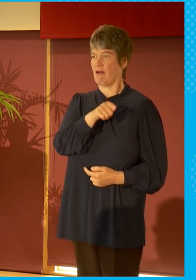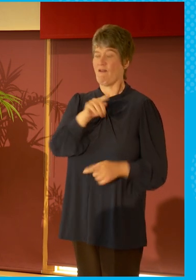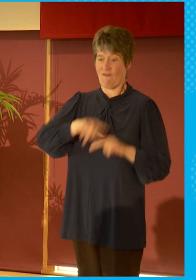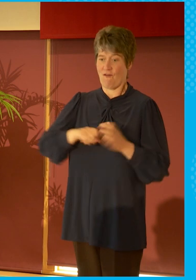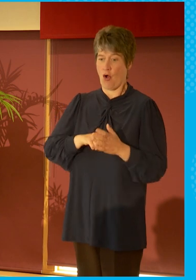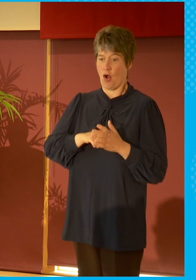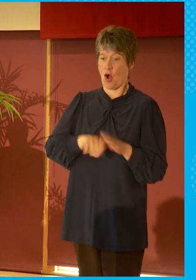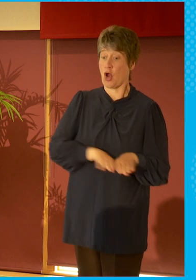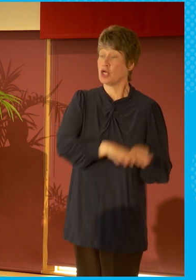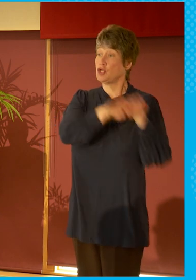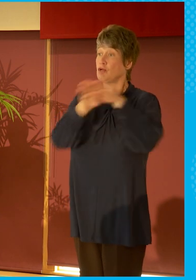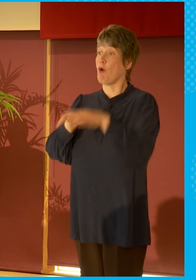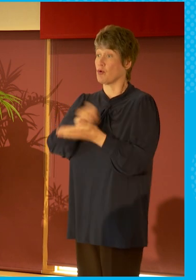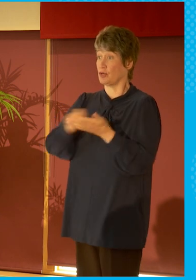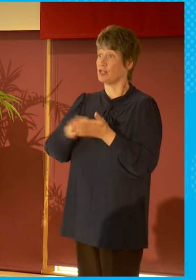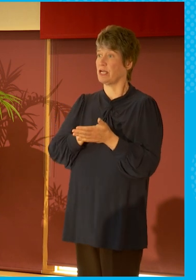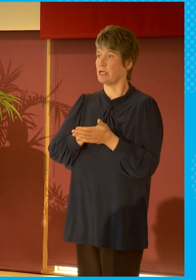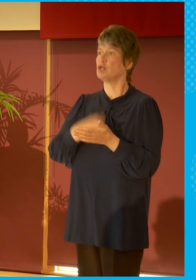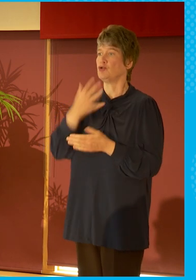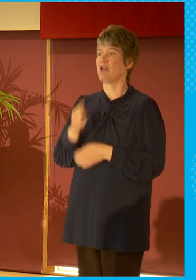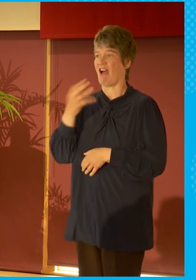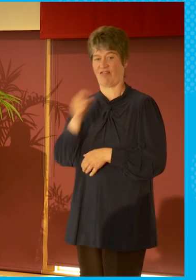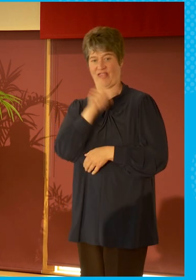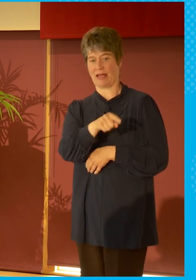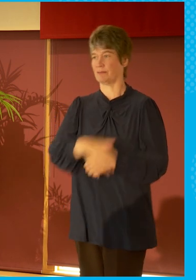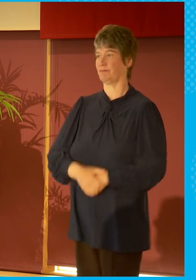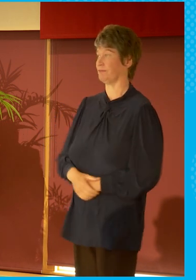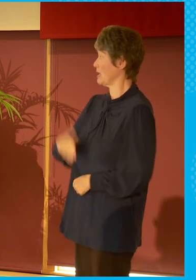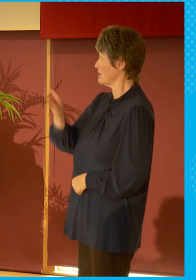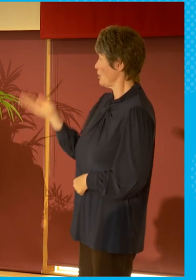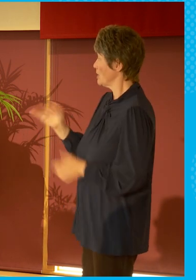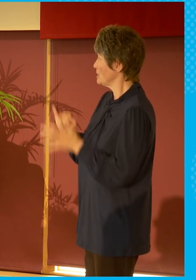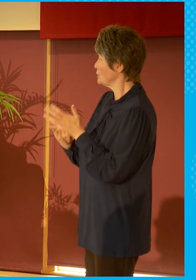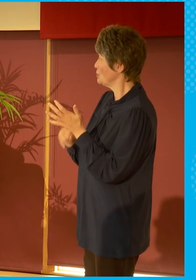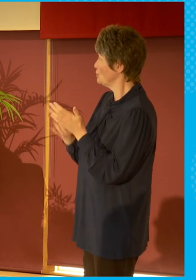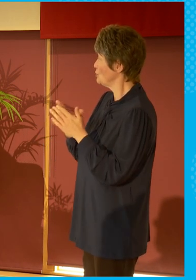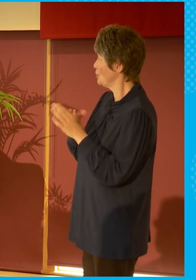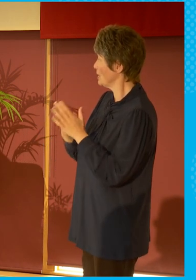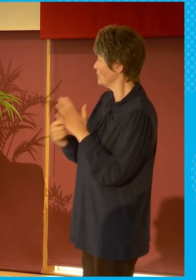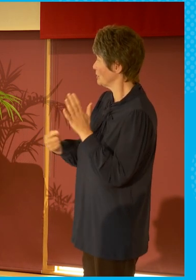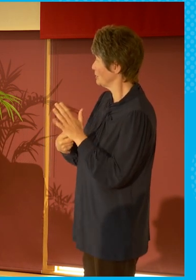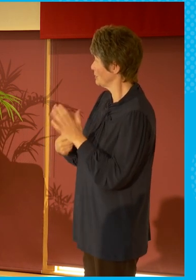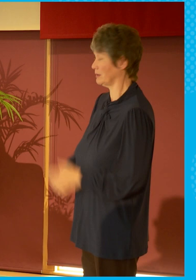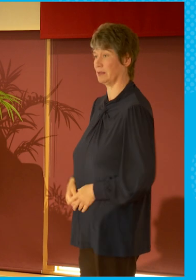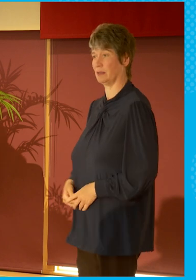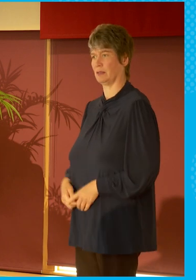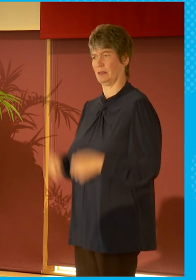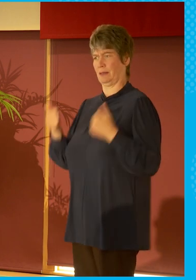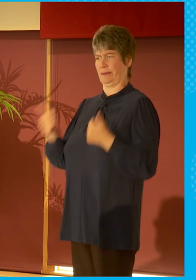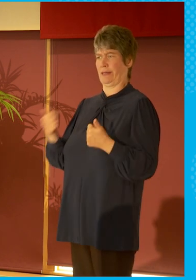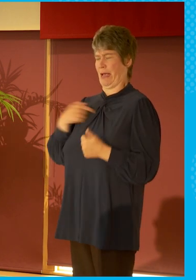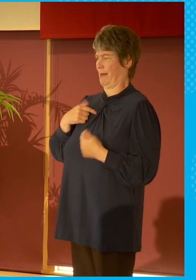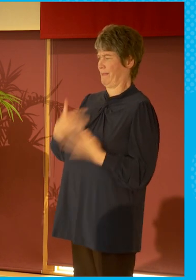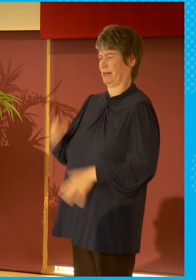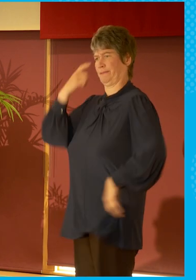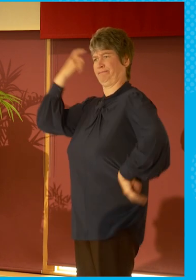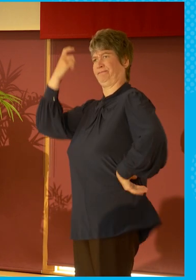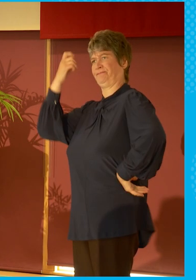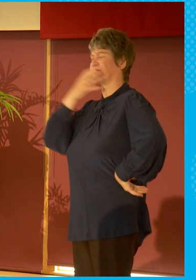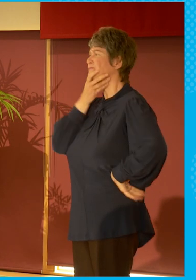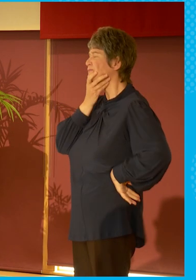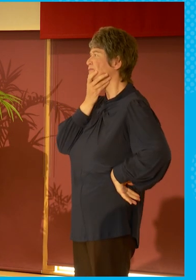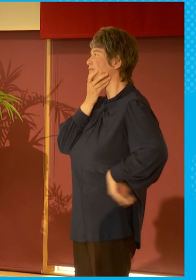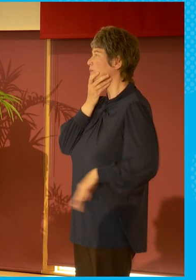big challenges ahead clear. Thank you, Stuart. Okay so when I was thinking about this I was thinking let me just be